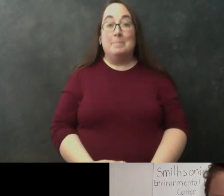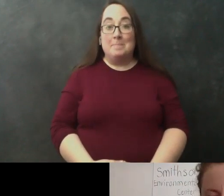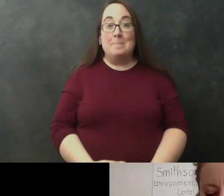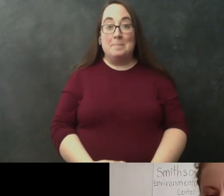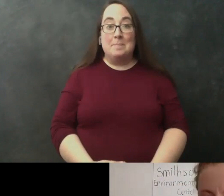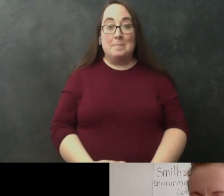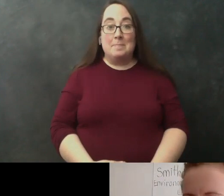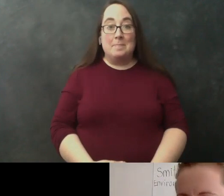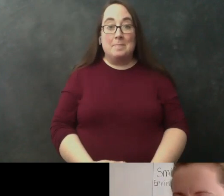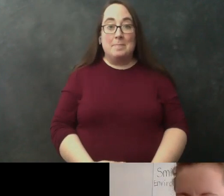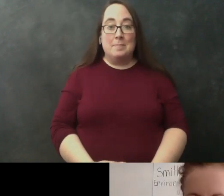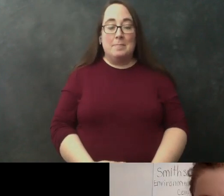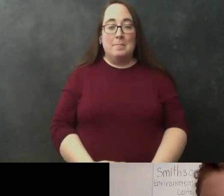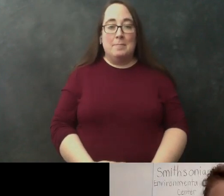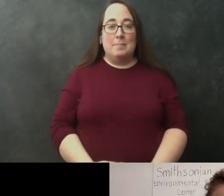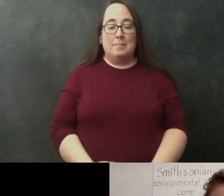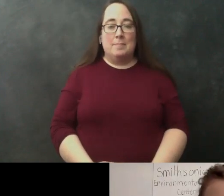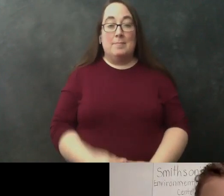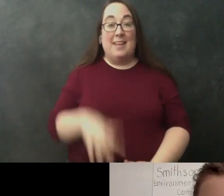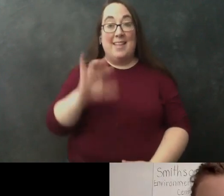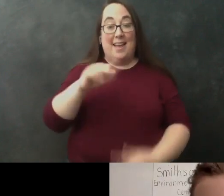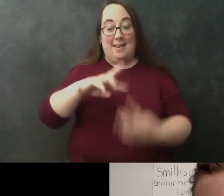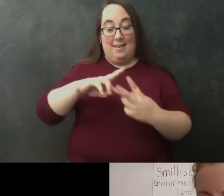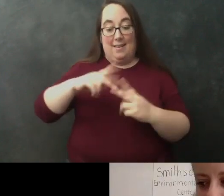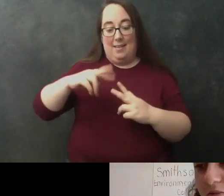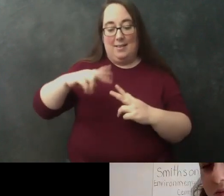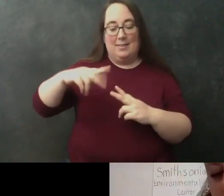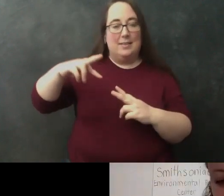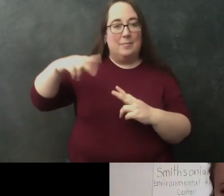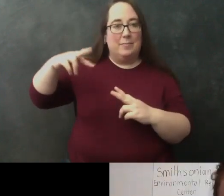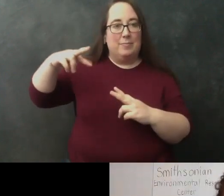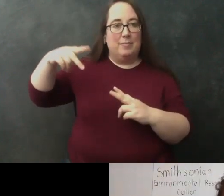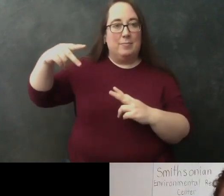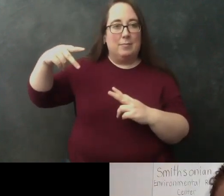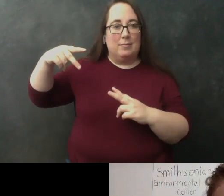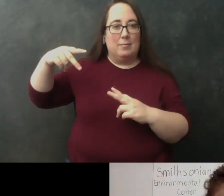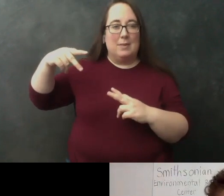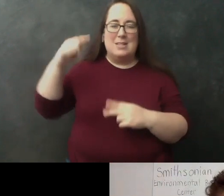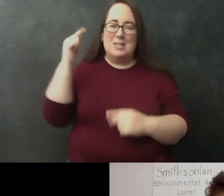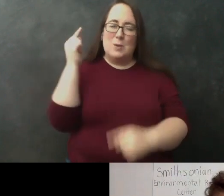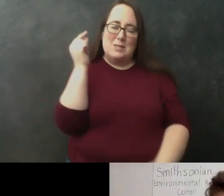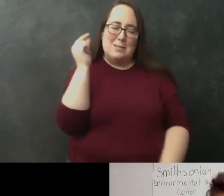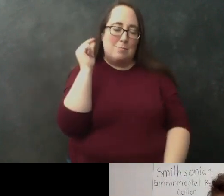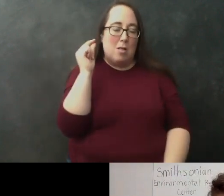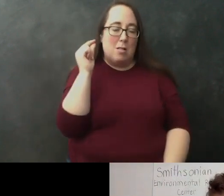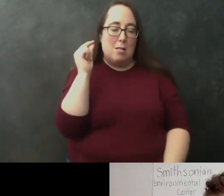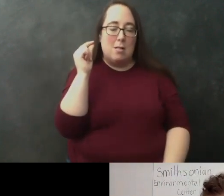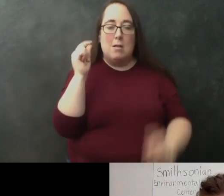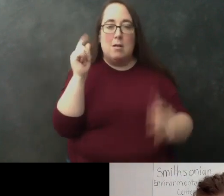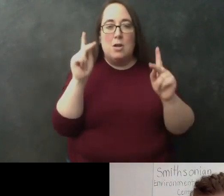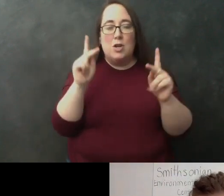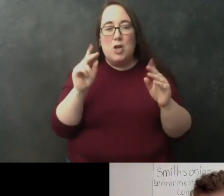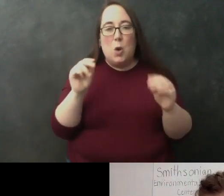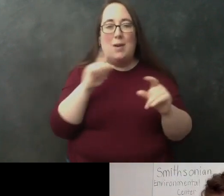that helix is actually so small that no one has ever